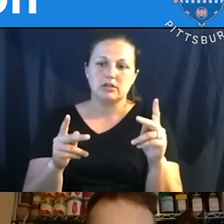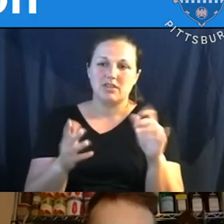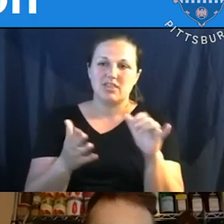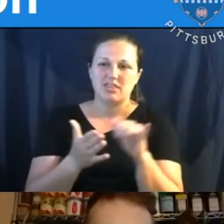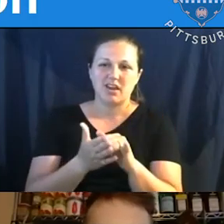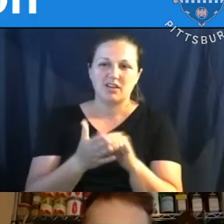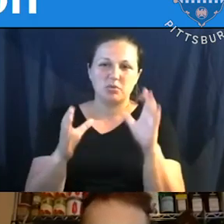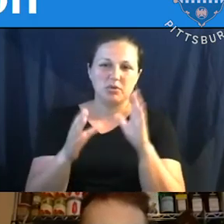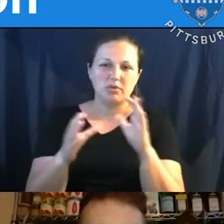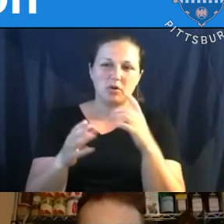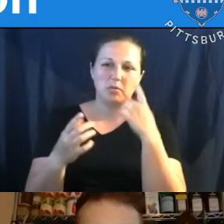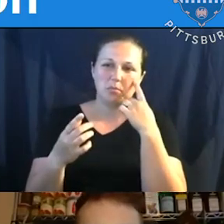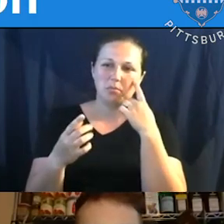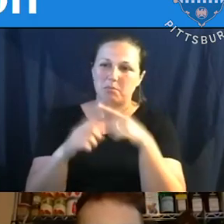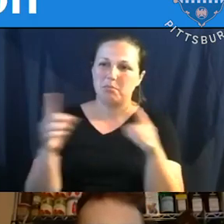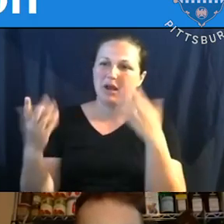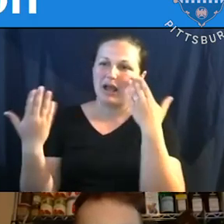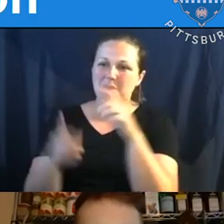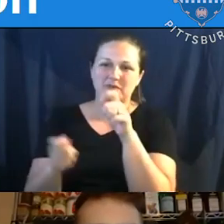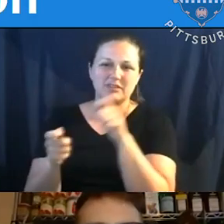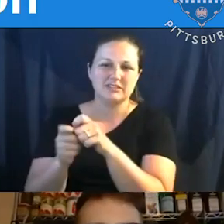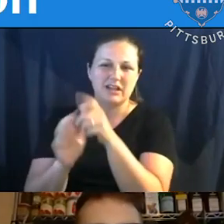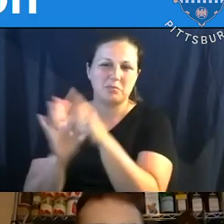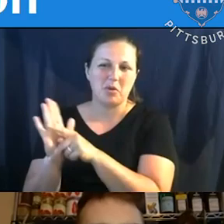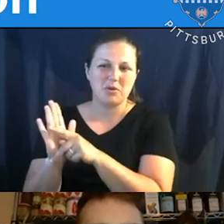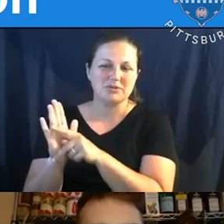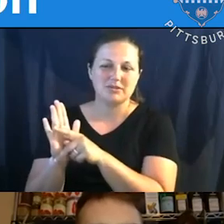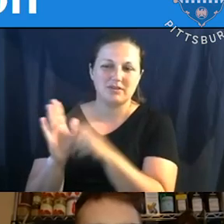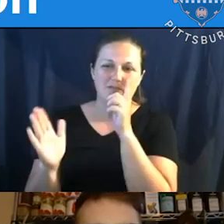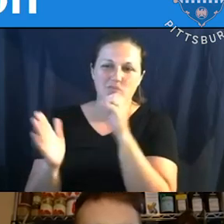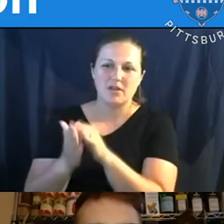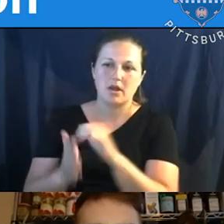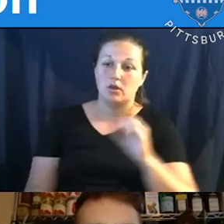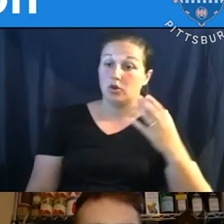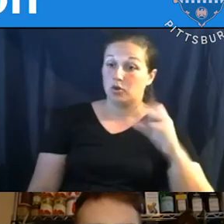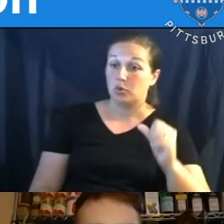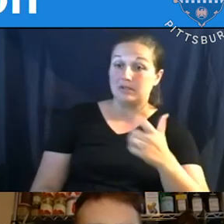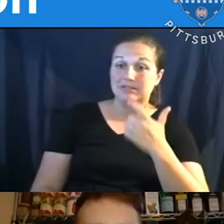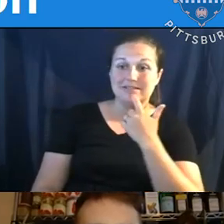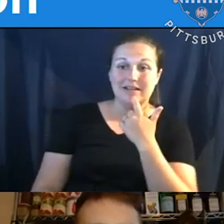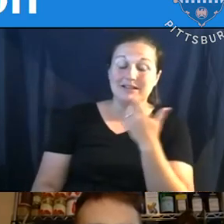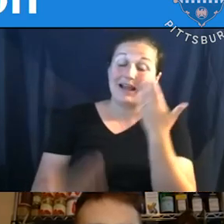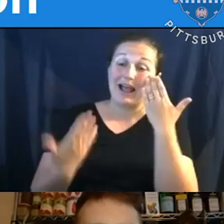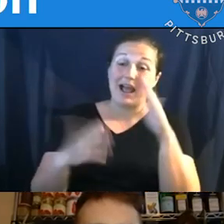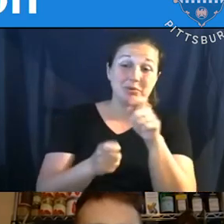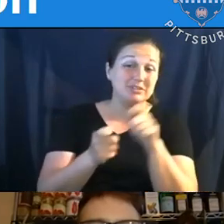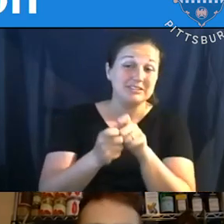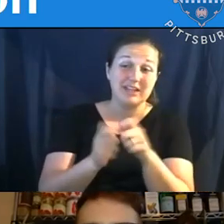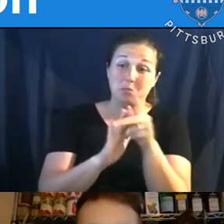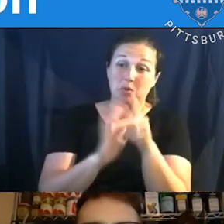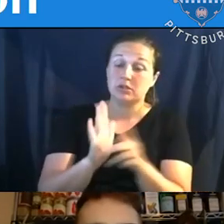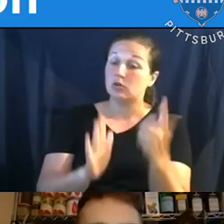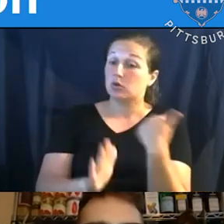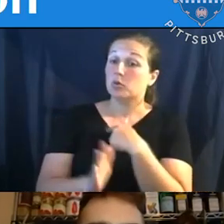I don't believe that we have a standing policy on that. mean, we sometimes do, um, receive private funding, um,